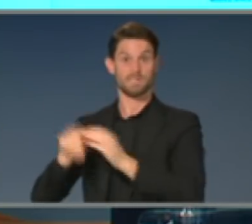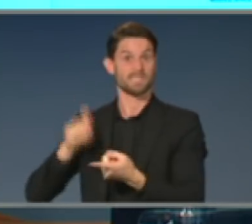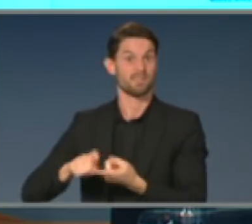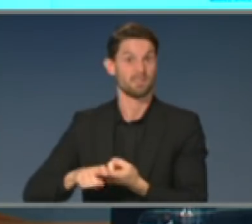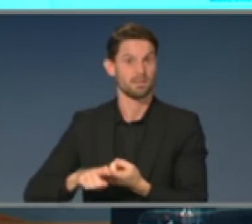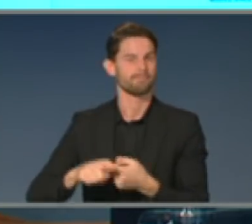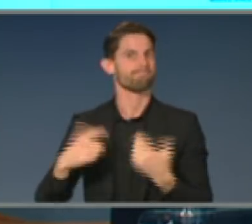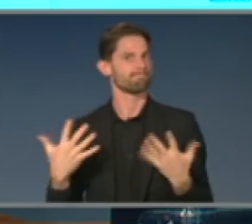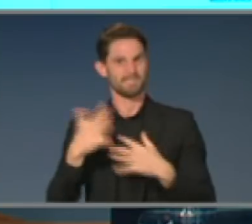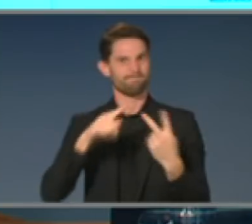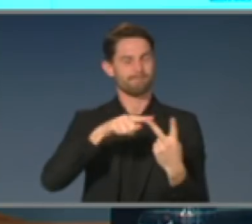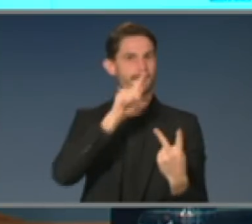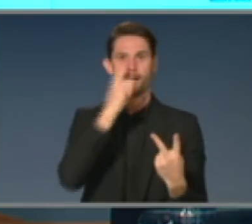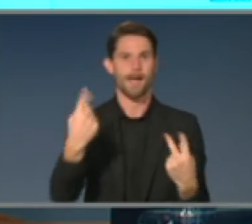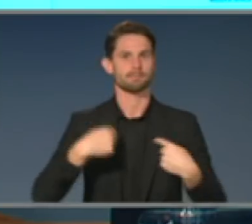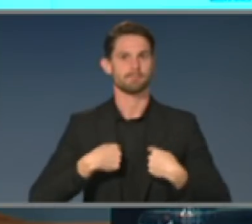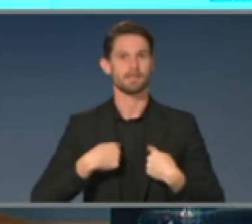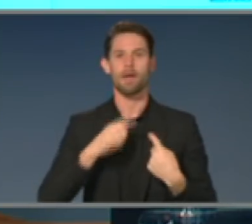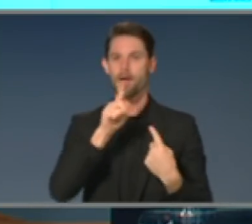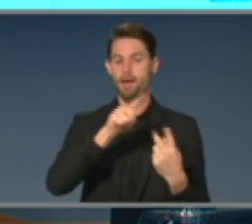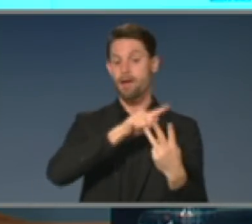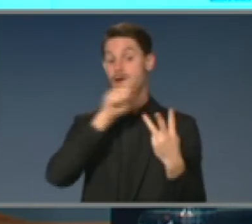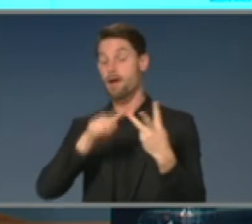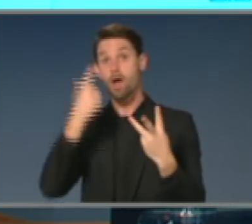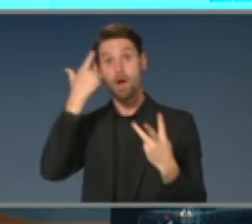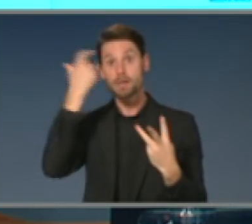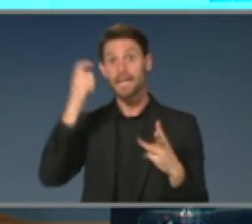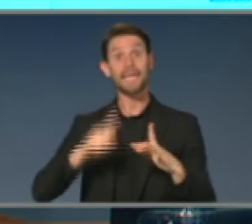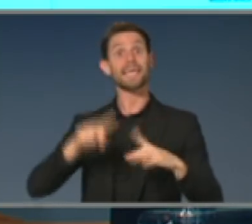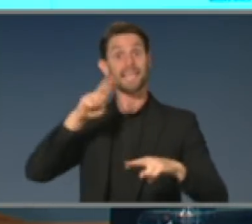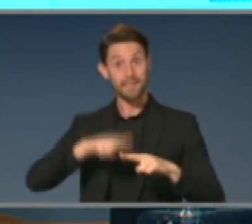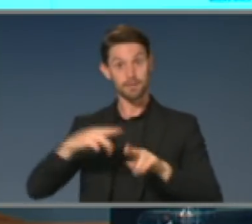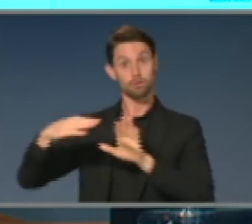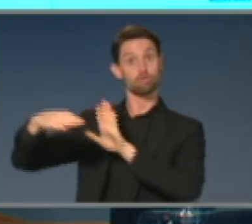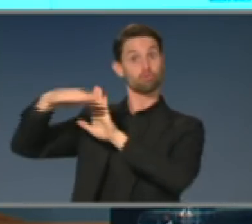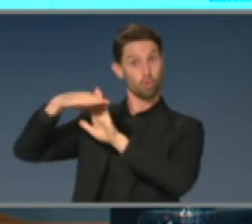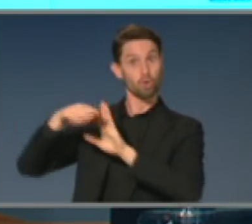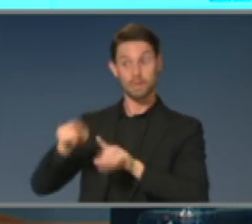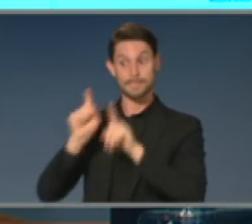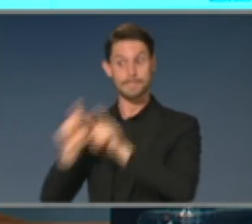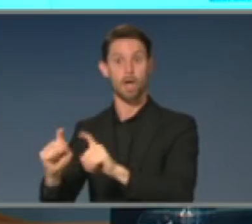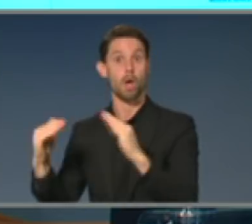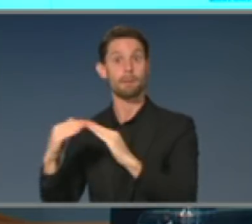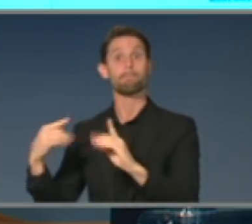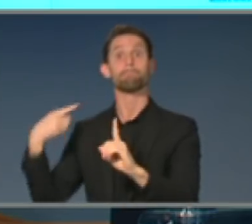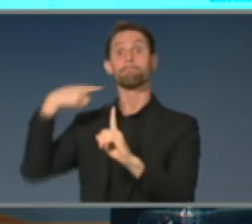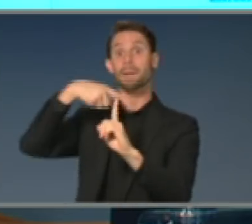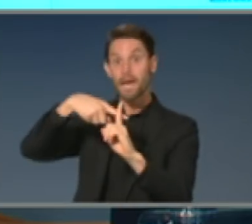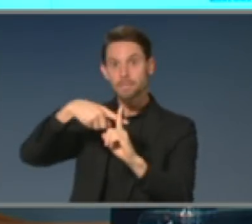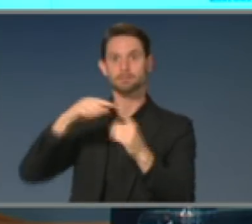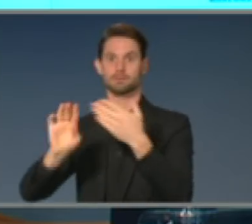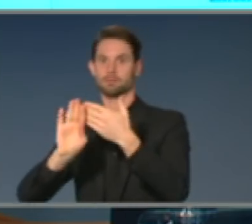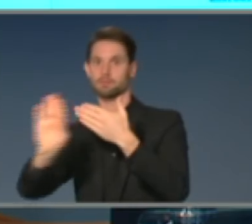social distancing measures, because we know that the social distancing measures reduce the